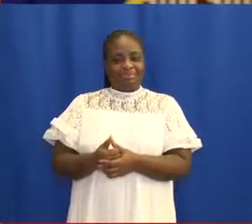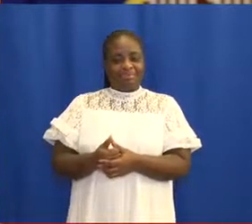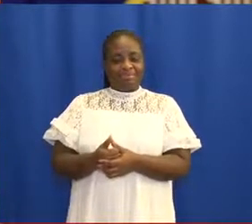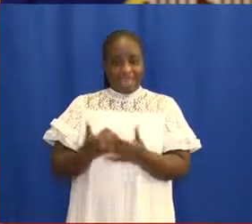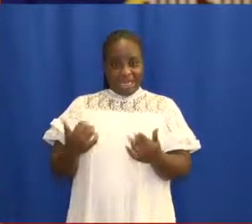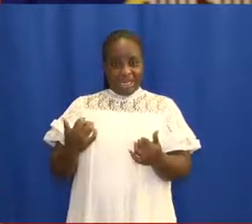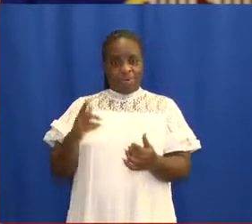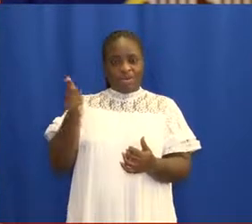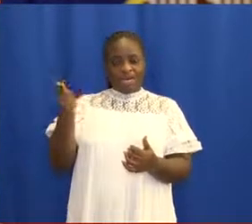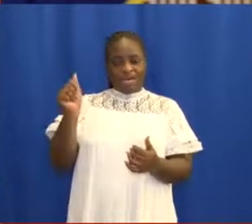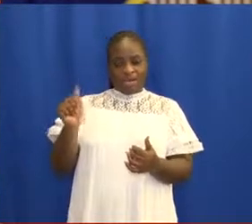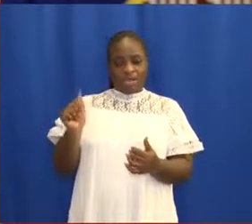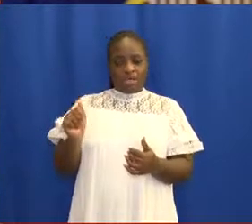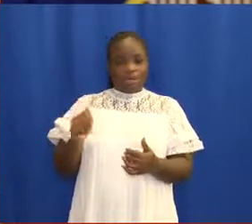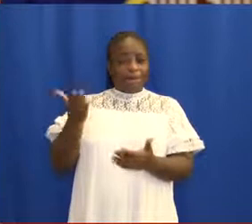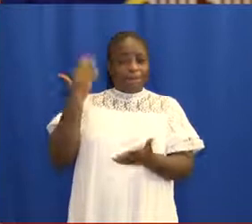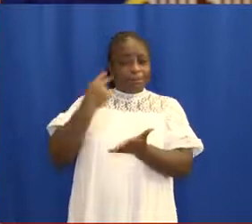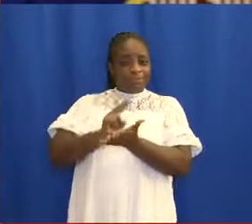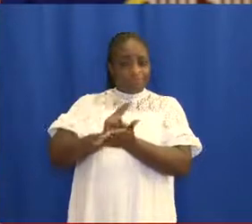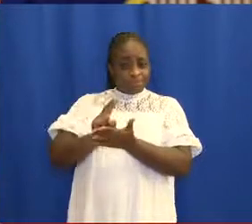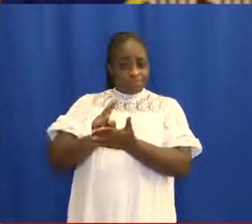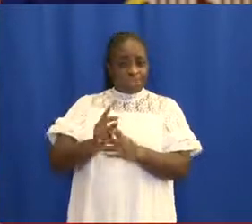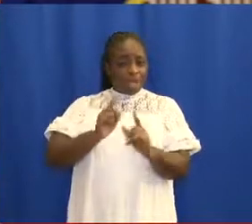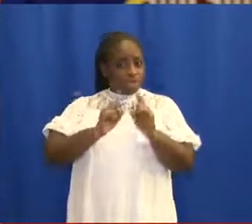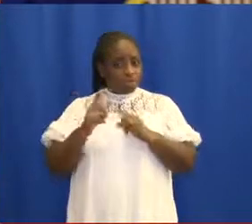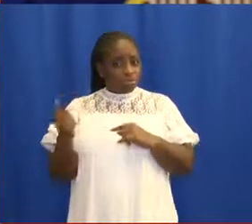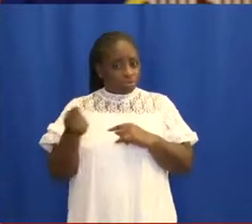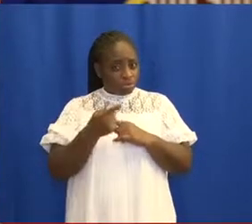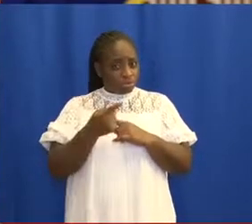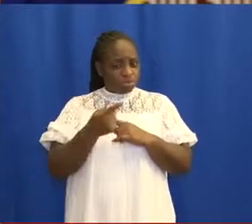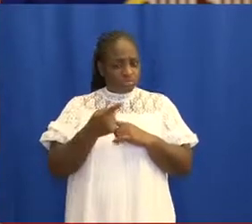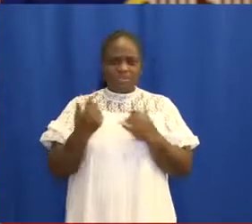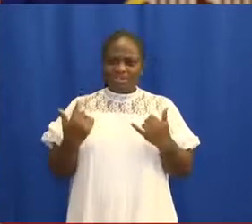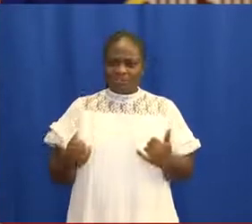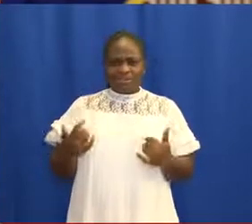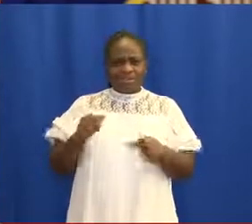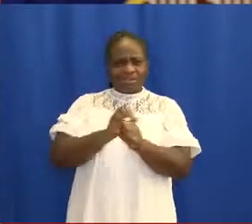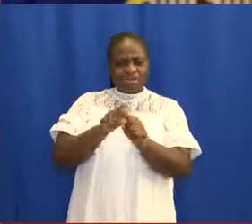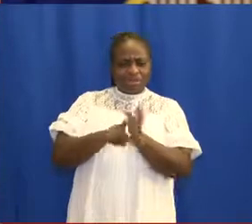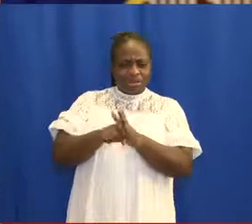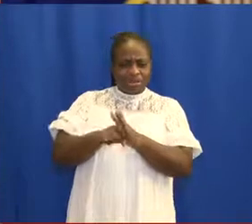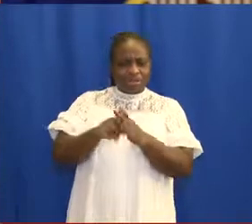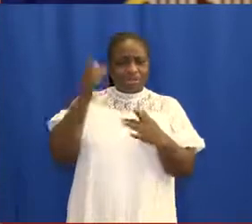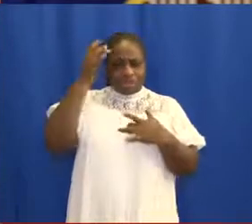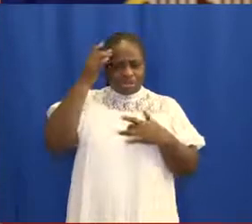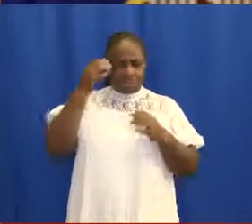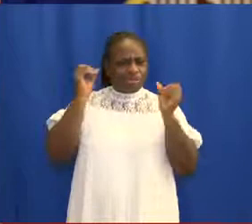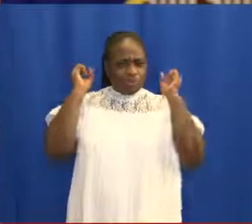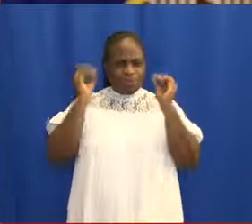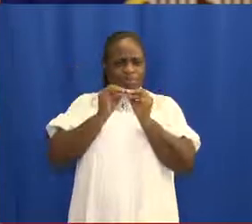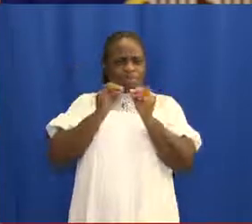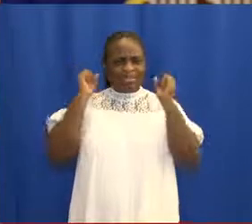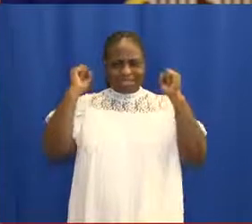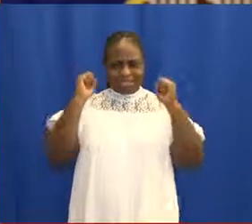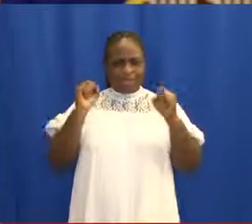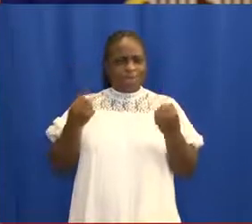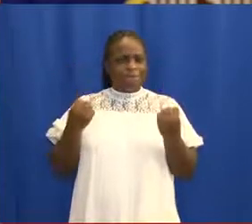Nyemi me, otie nye niye ni ke nye ye, He la, Efe Gbeyye, Ine ke men